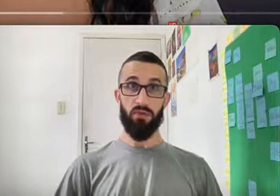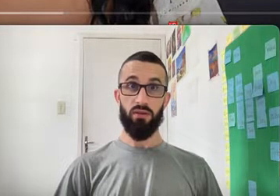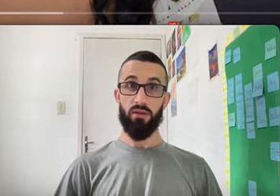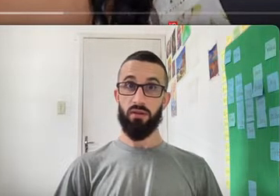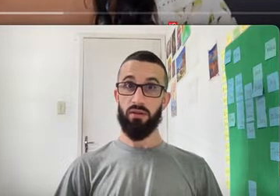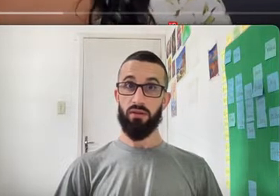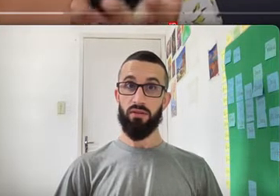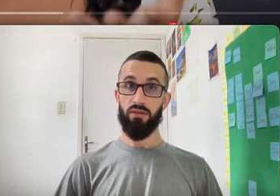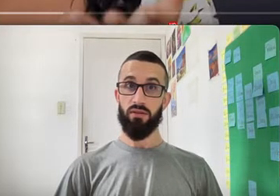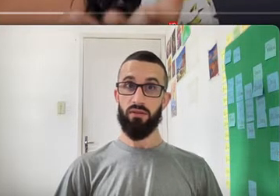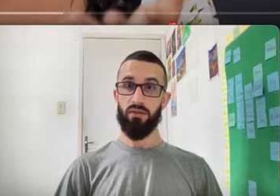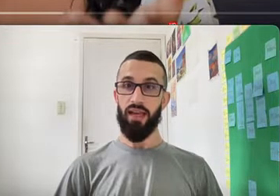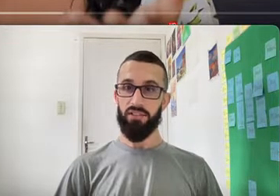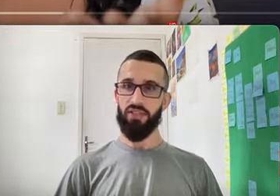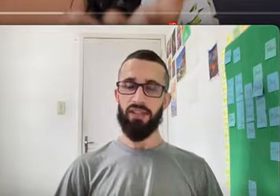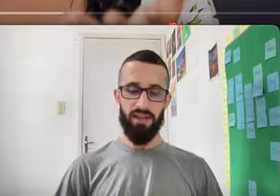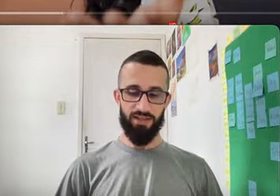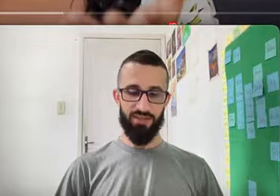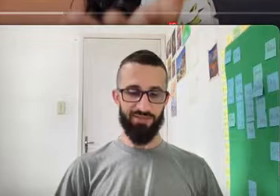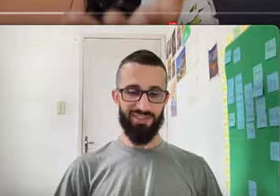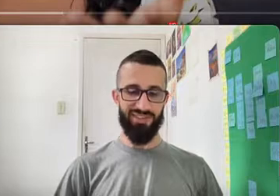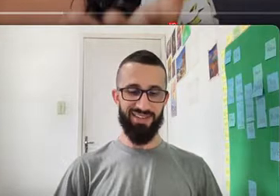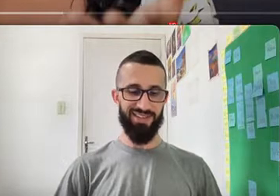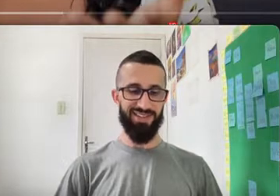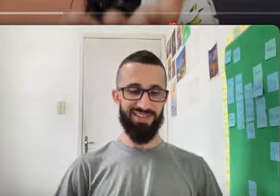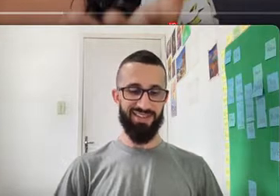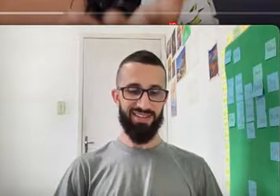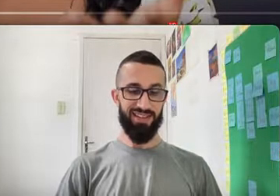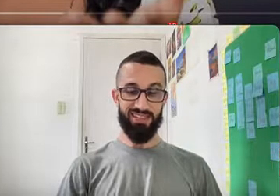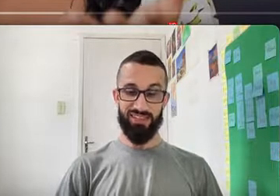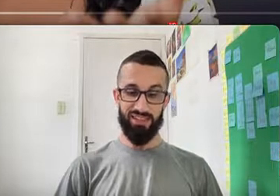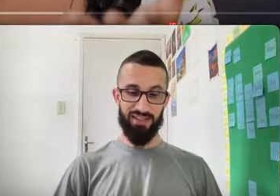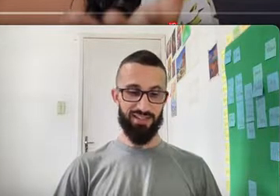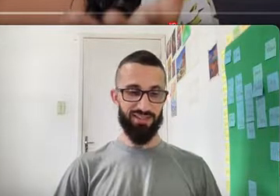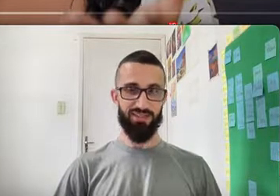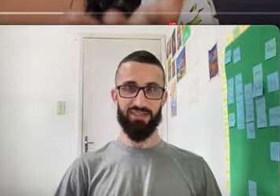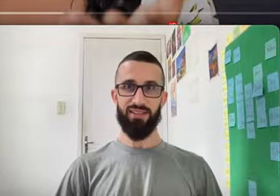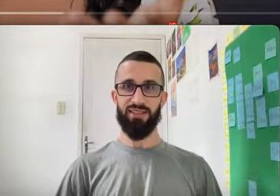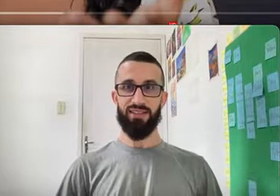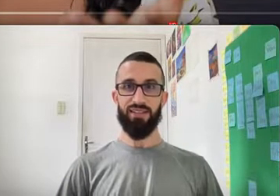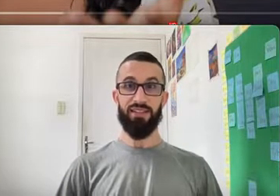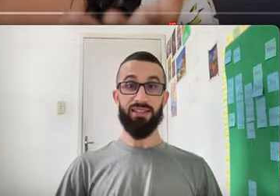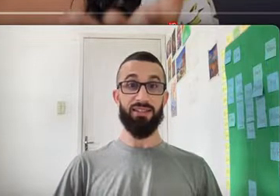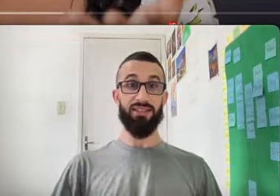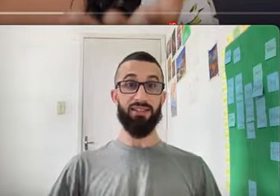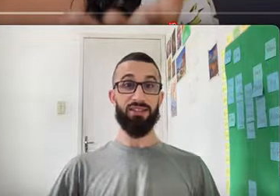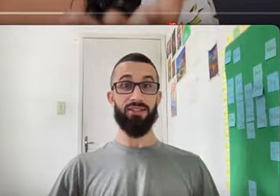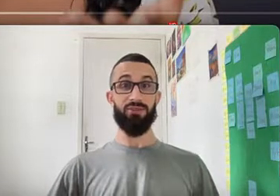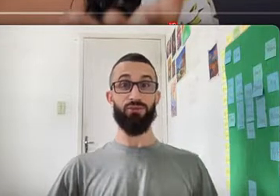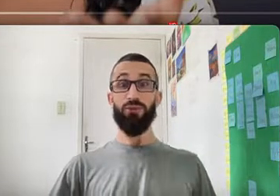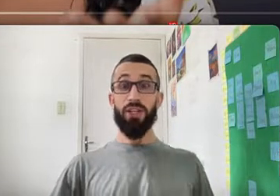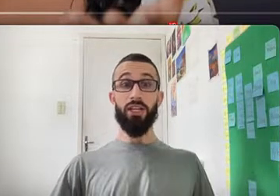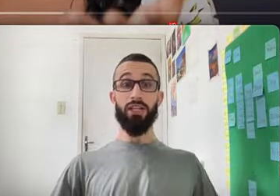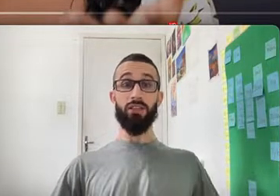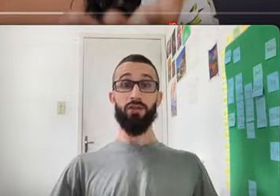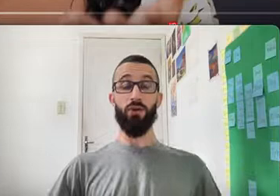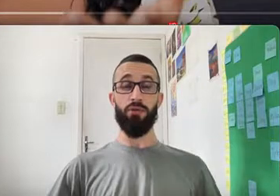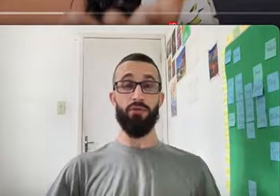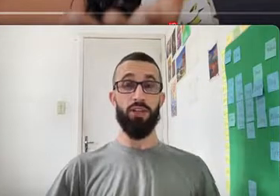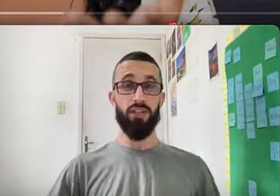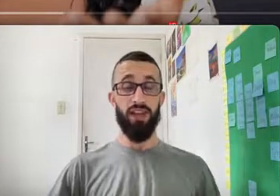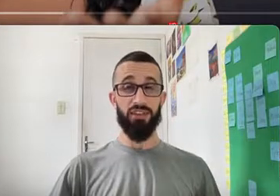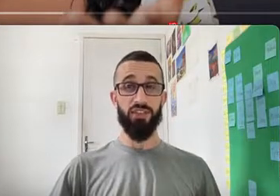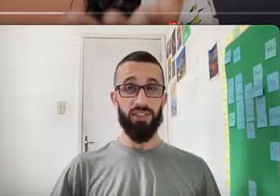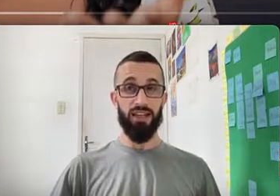É De Graça Sim É De Graça É De Graça It's Free It's